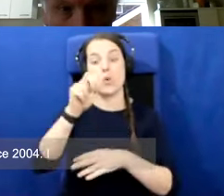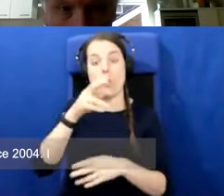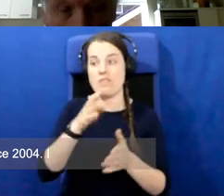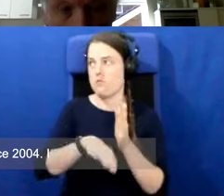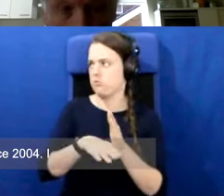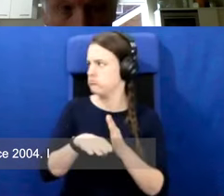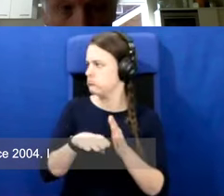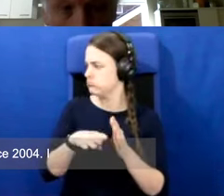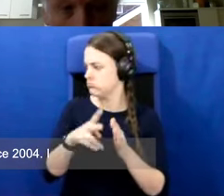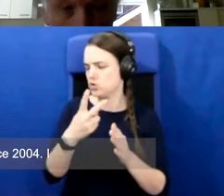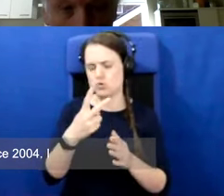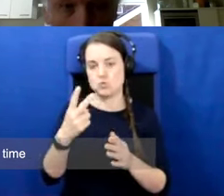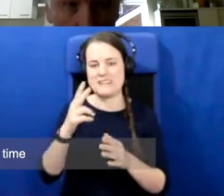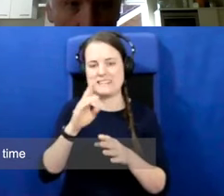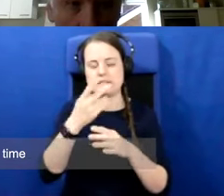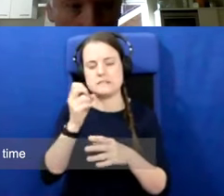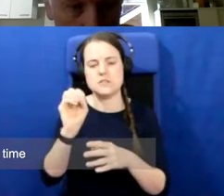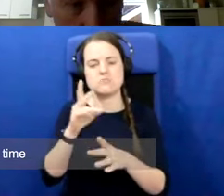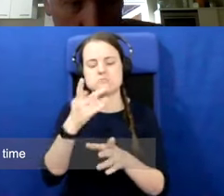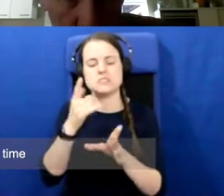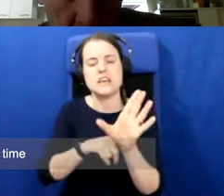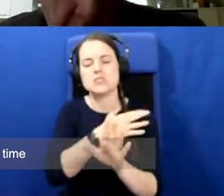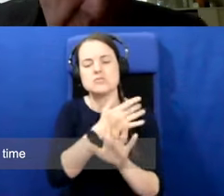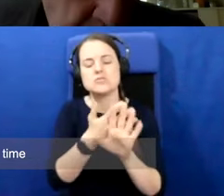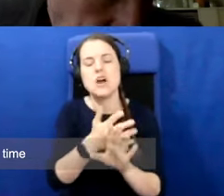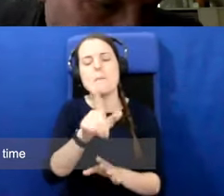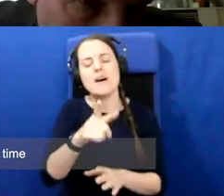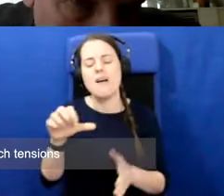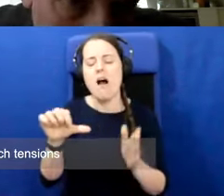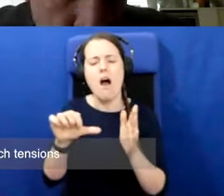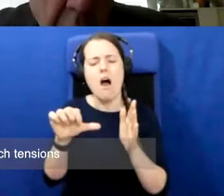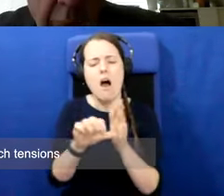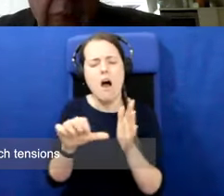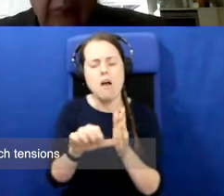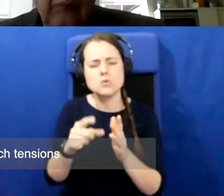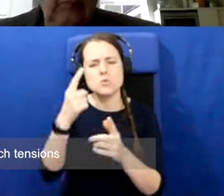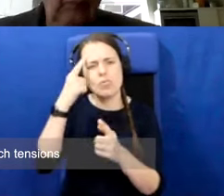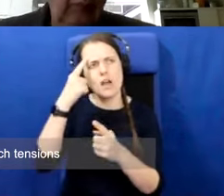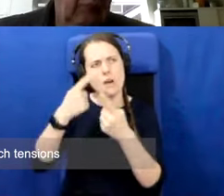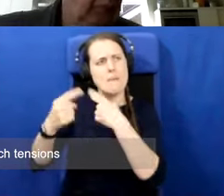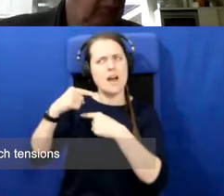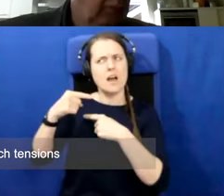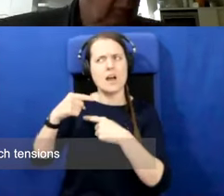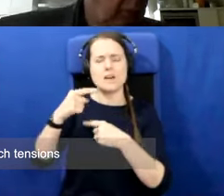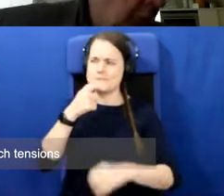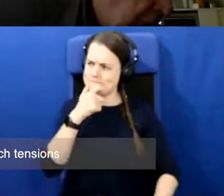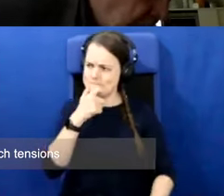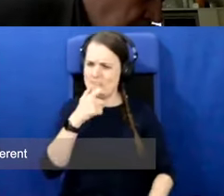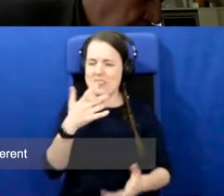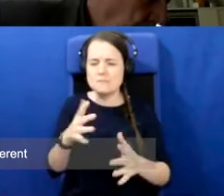It's hard to remember a time when there have been so much tensions between